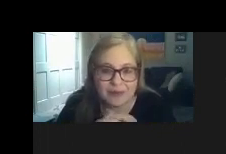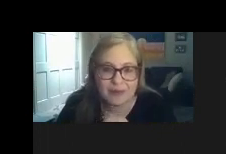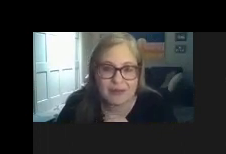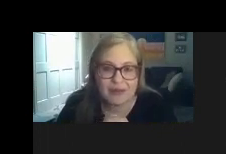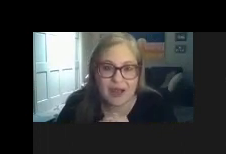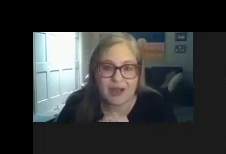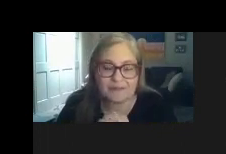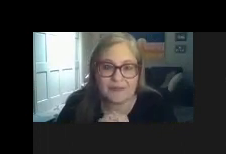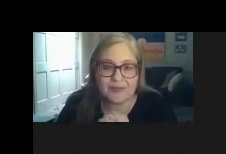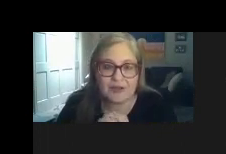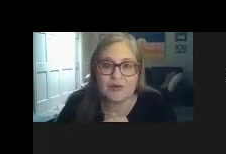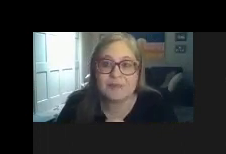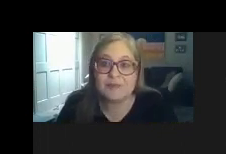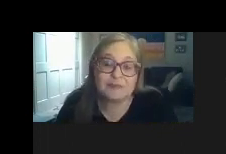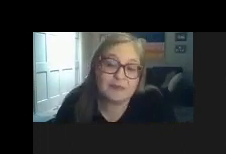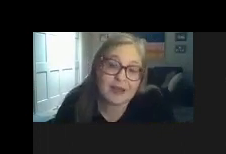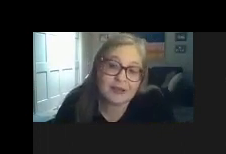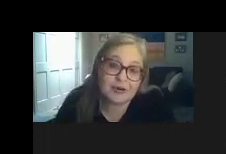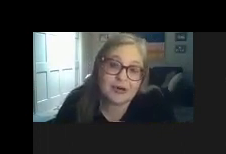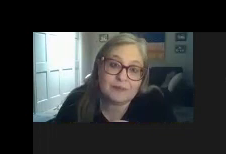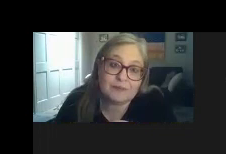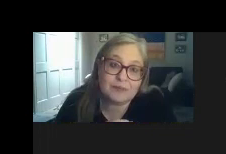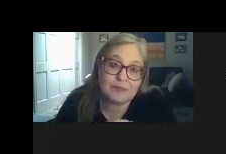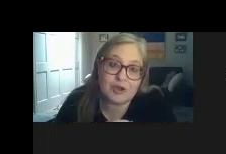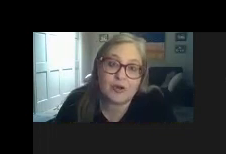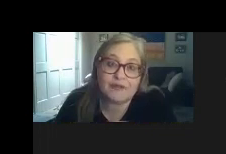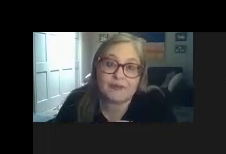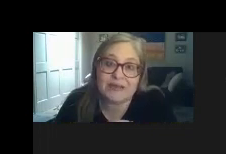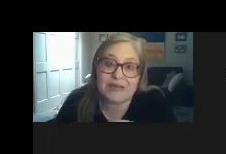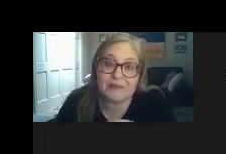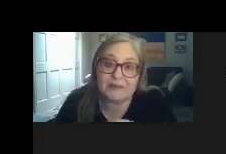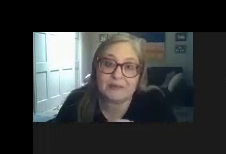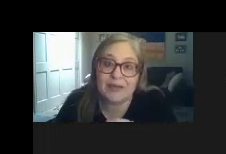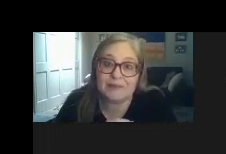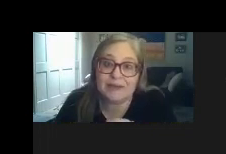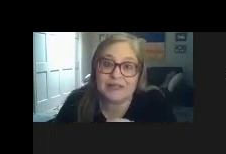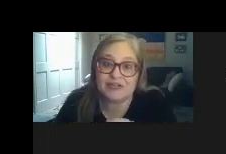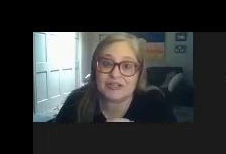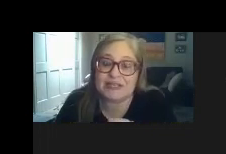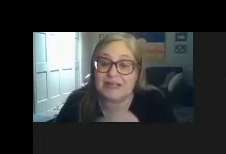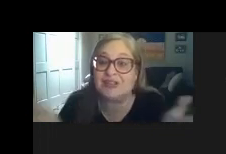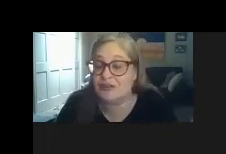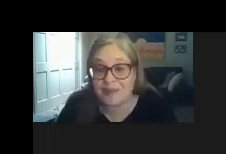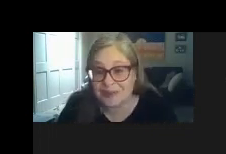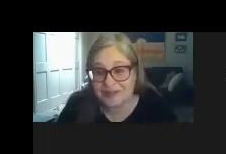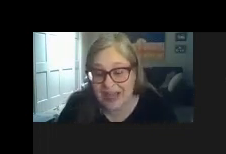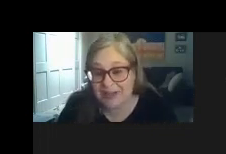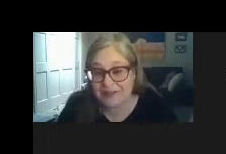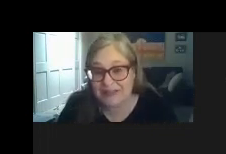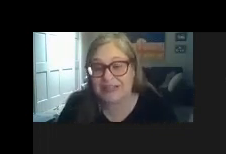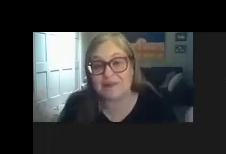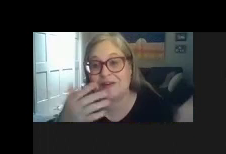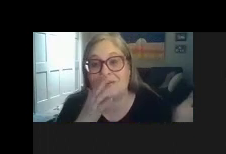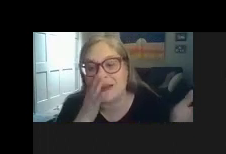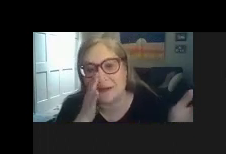um your your goal for the meeting may be to just get to know the members of the